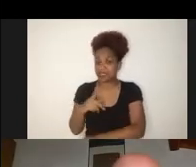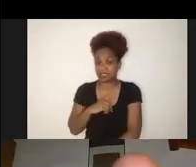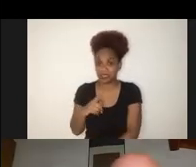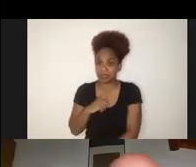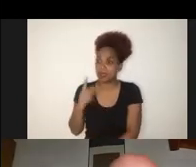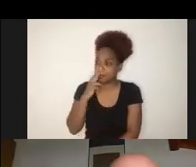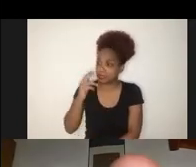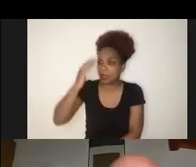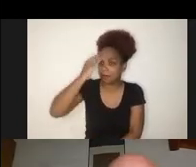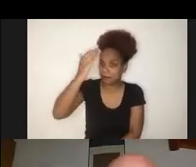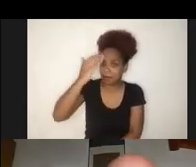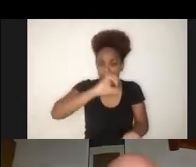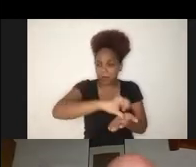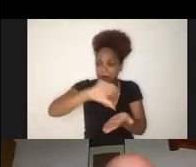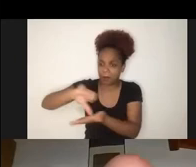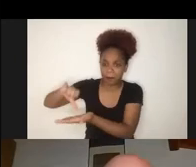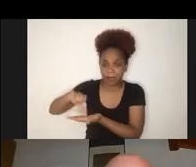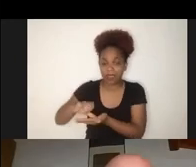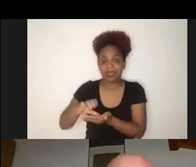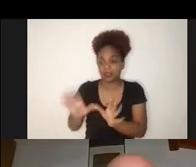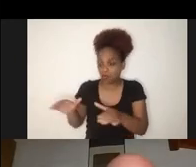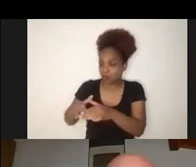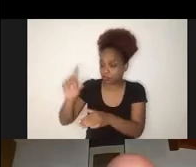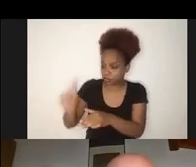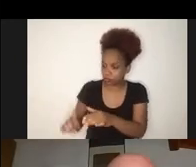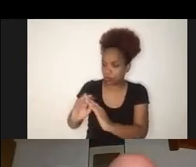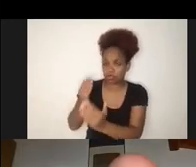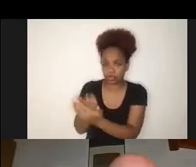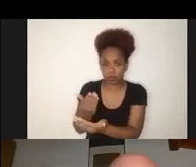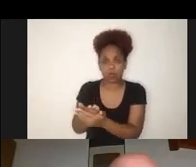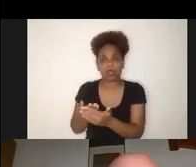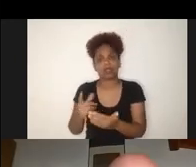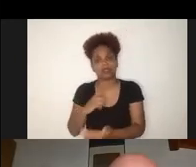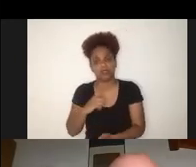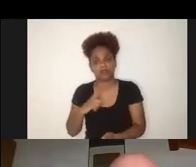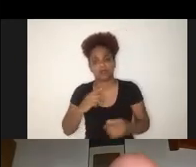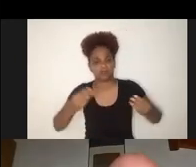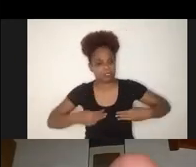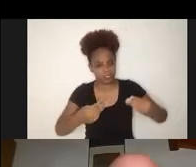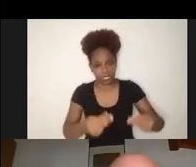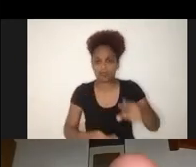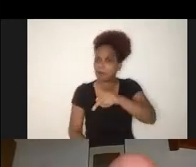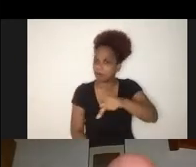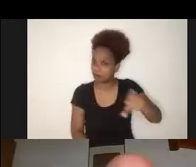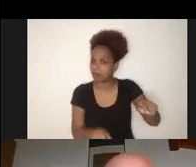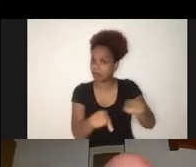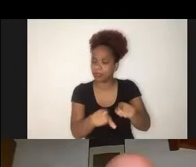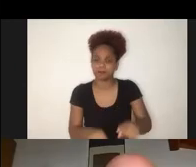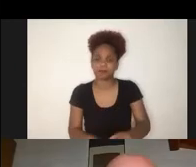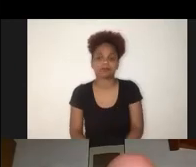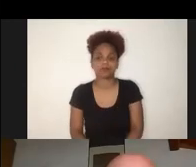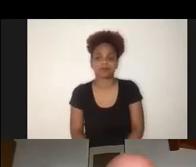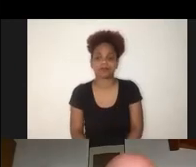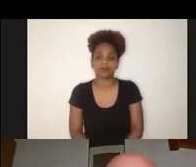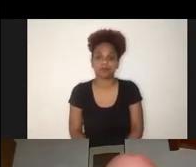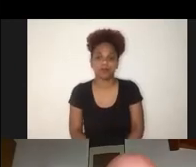from ministries, etc. And the picture that emerges from this first chart